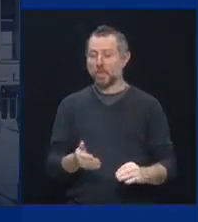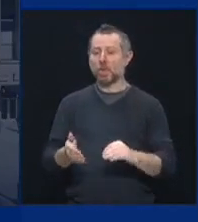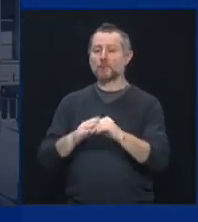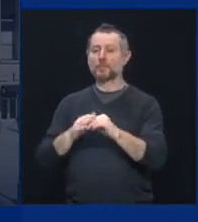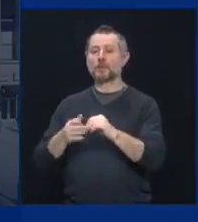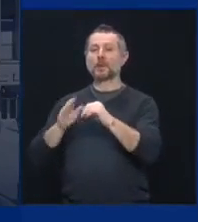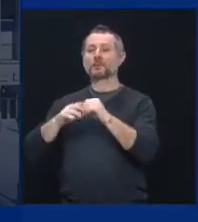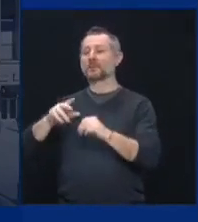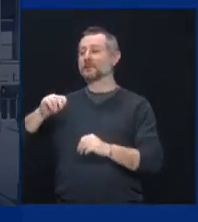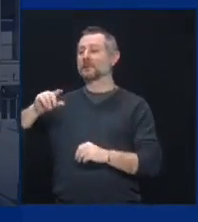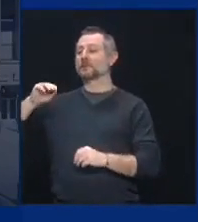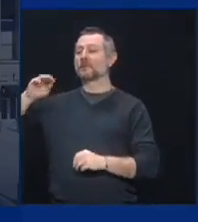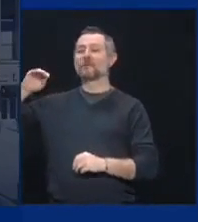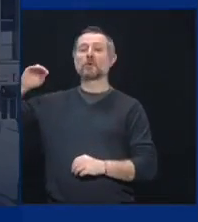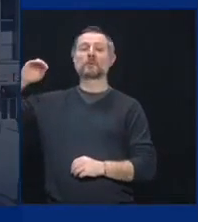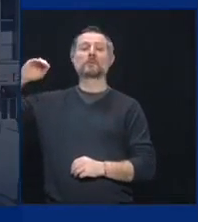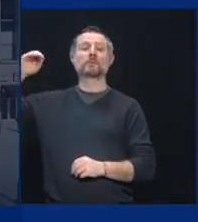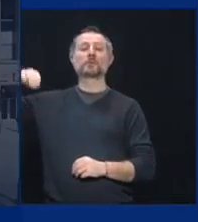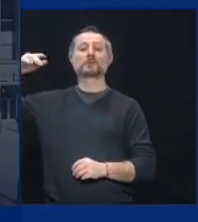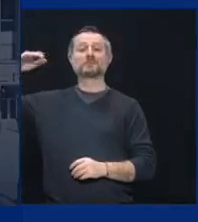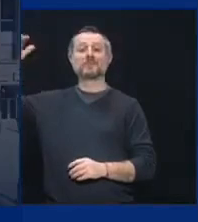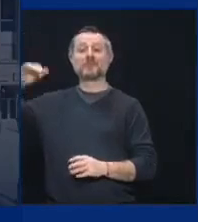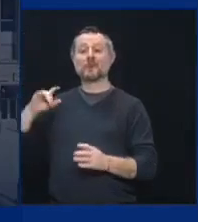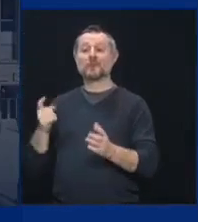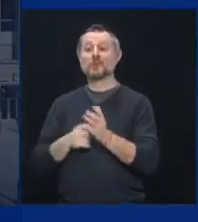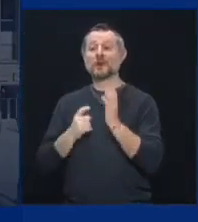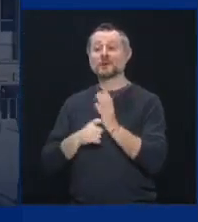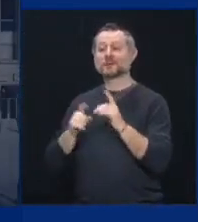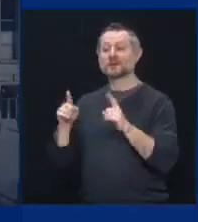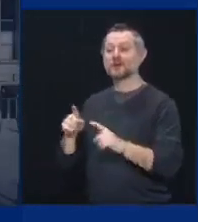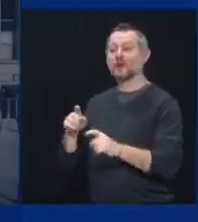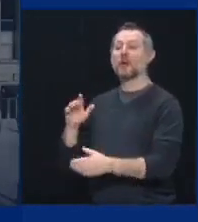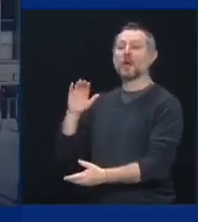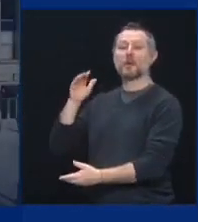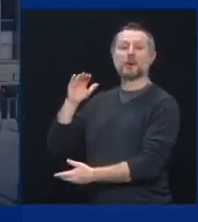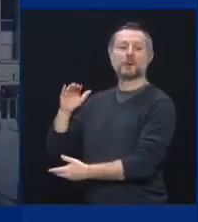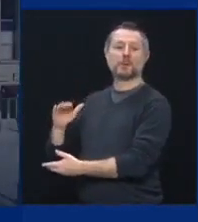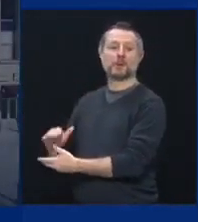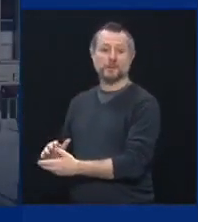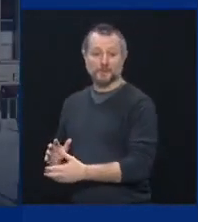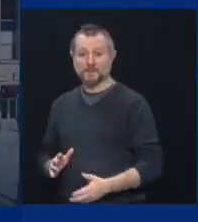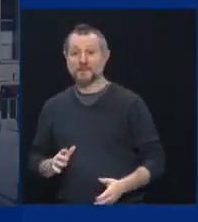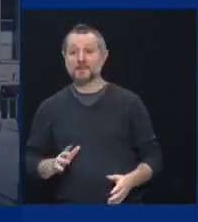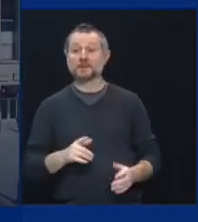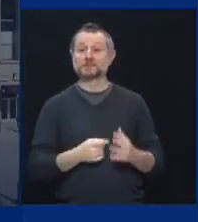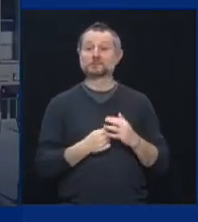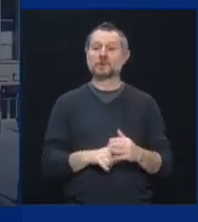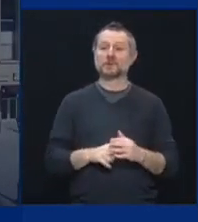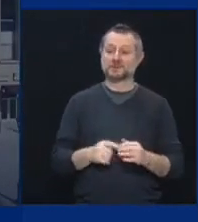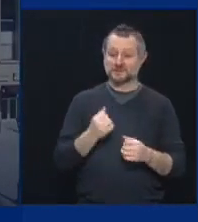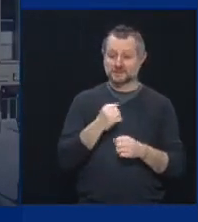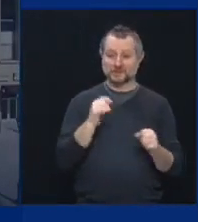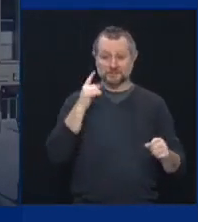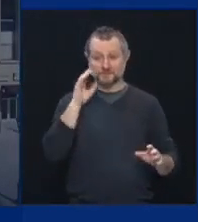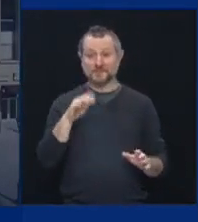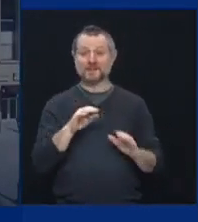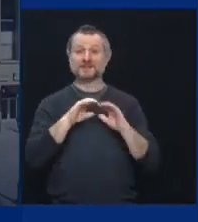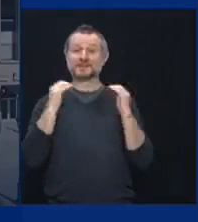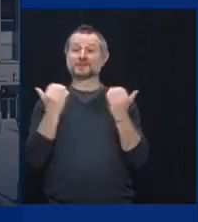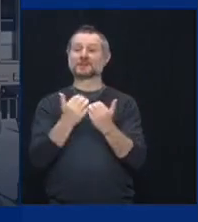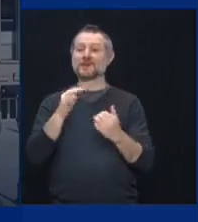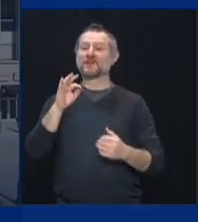evidence. But we want to start safe and smart. That means Citi Field, 8